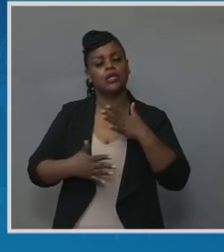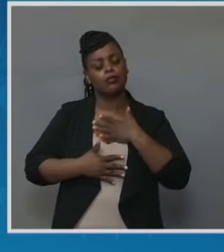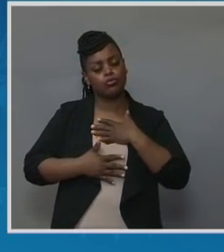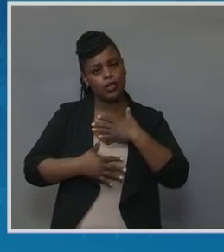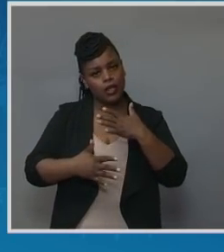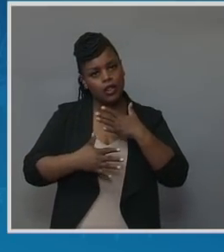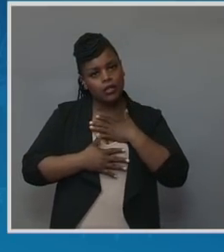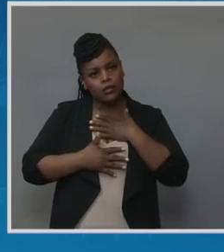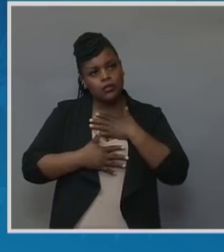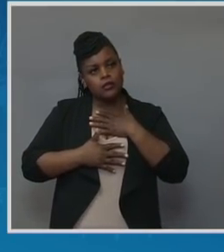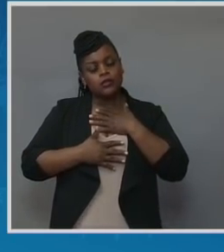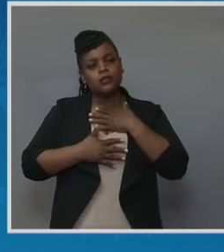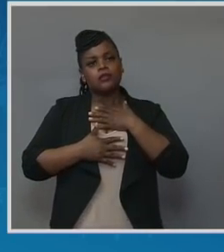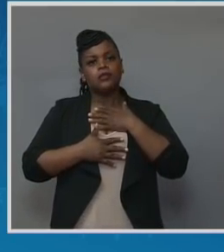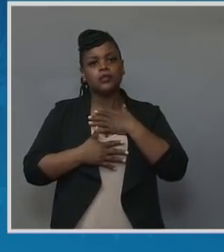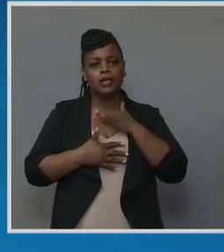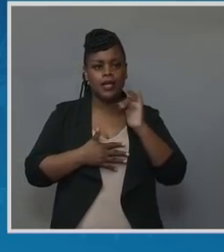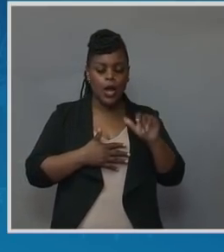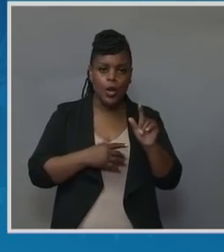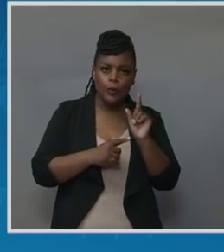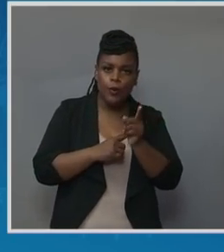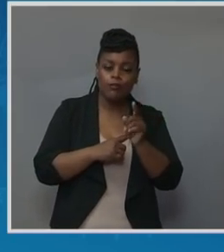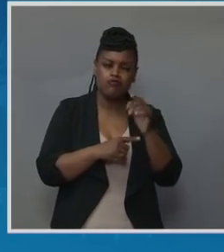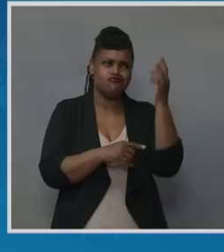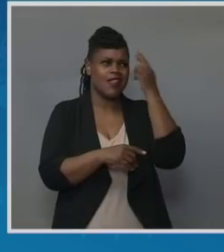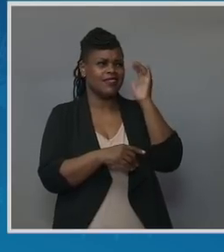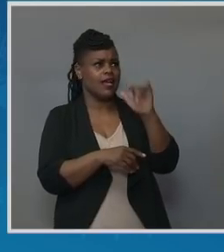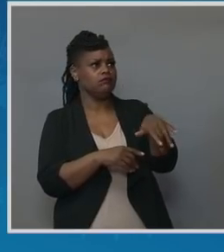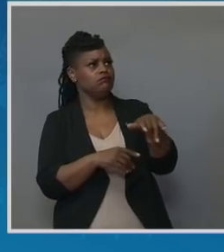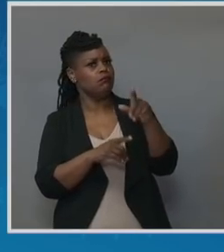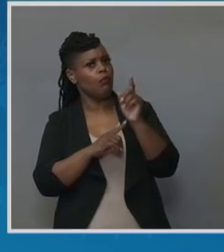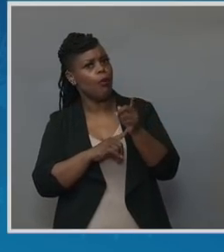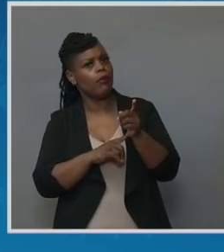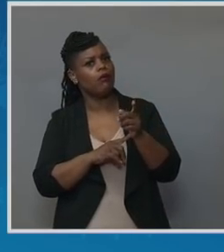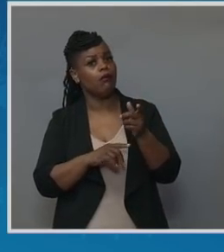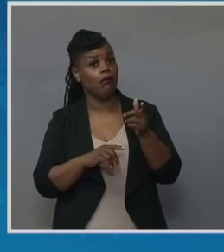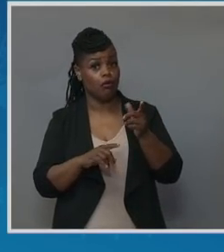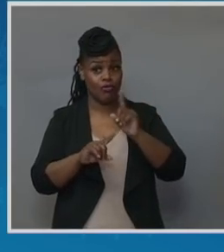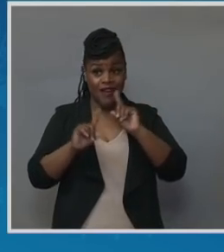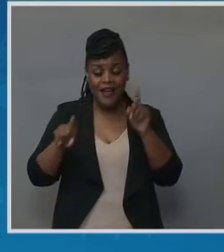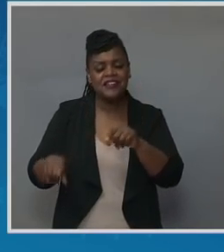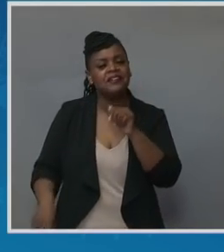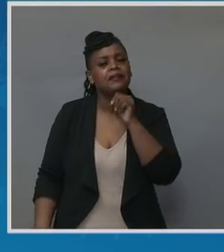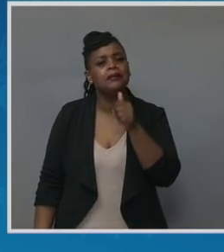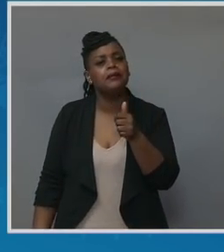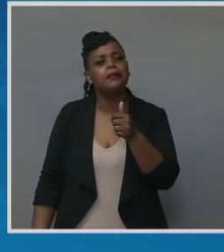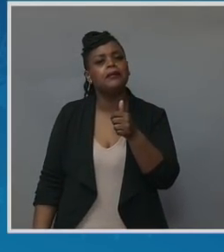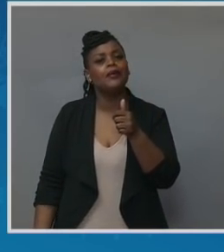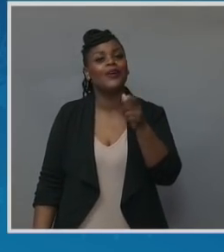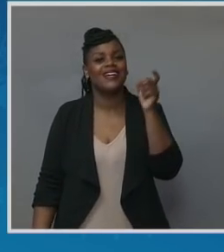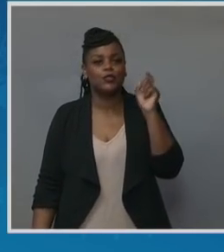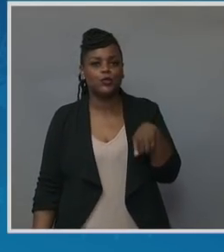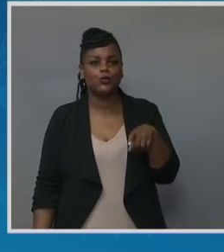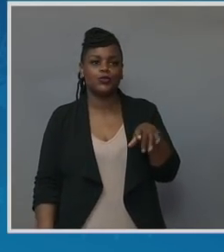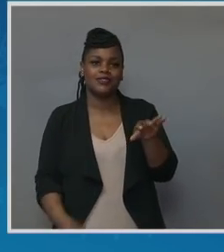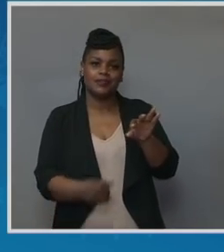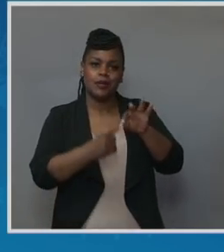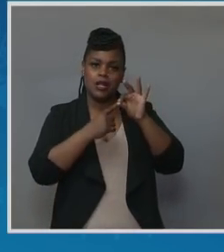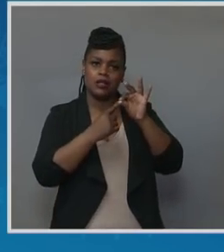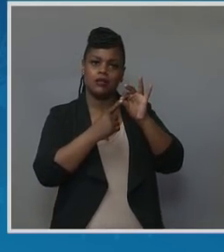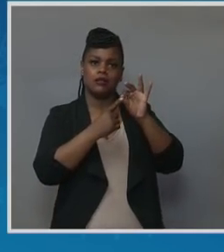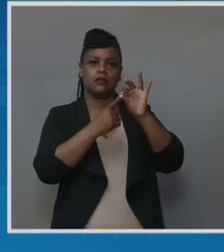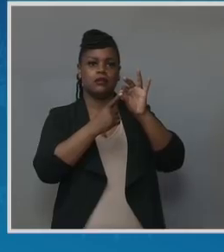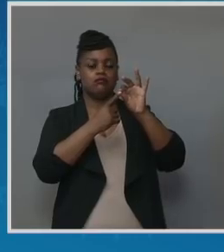sort of size it up, you can realize that sometimes that's not the right reaction to have. And that you need to, especially in a setting of maternity